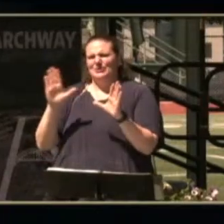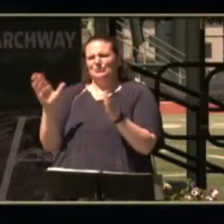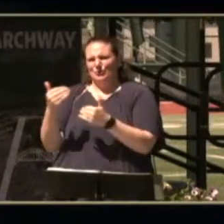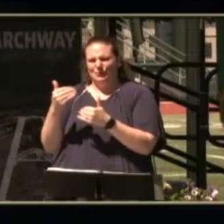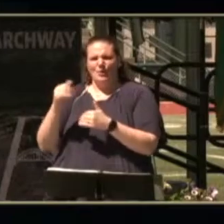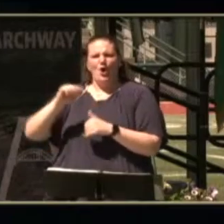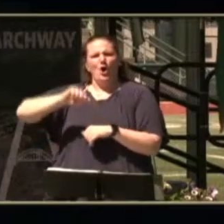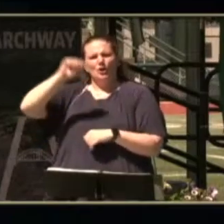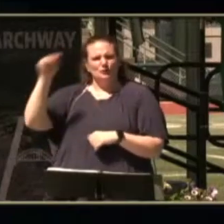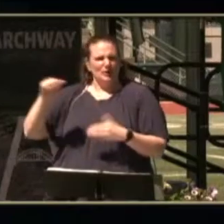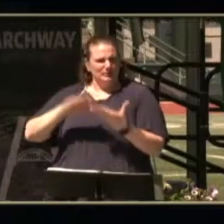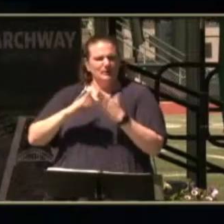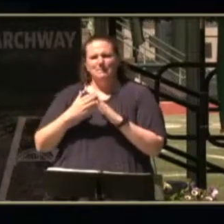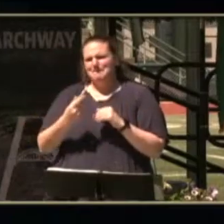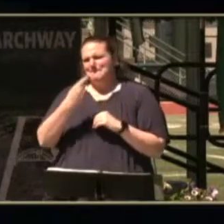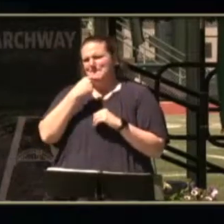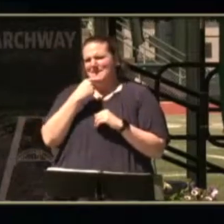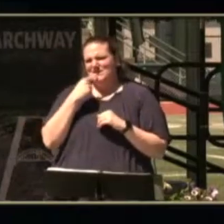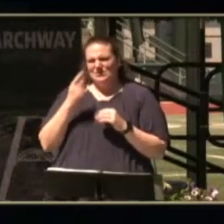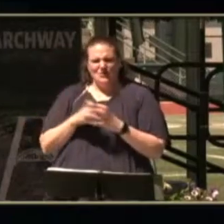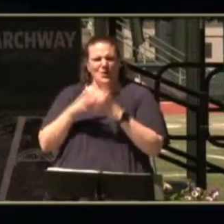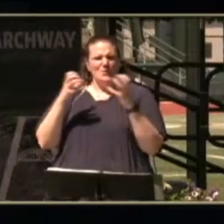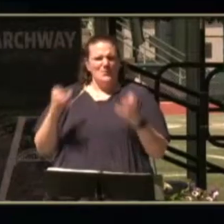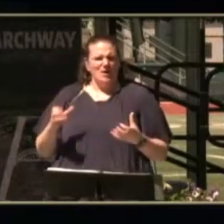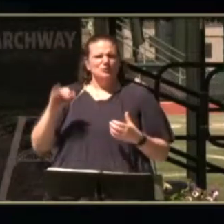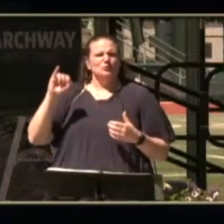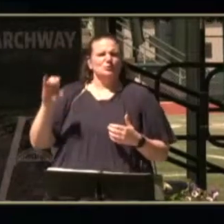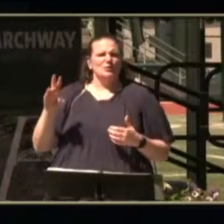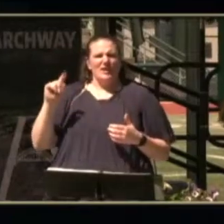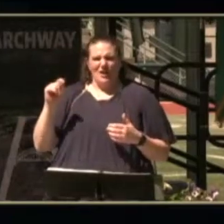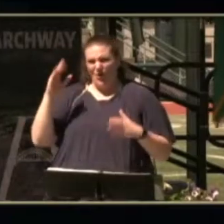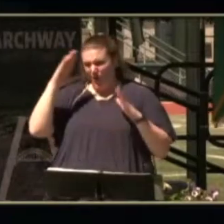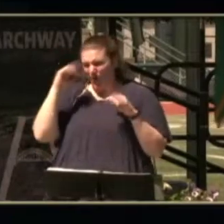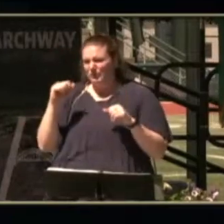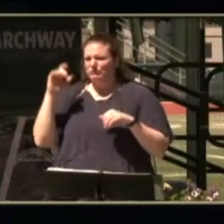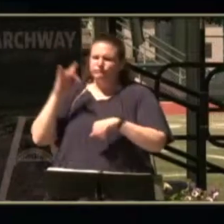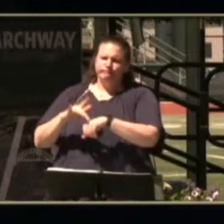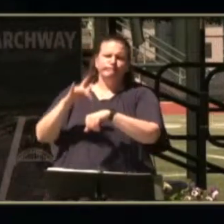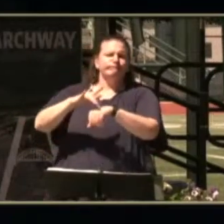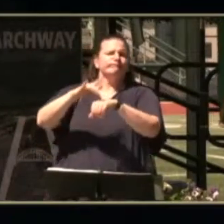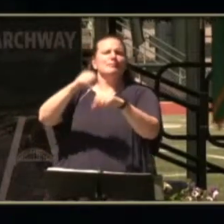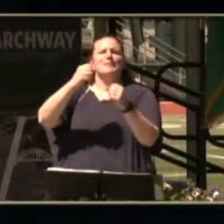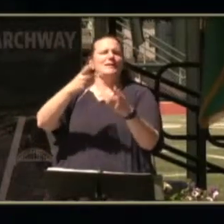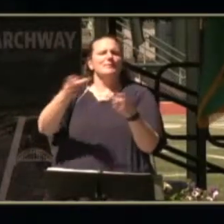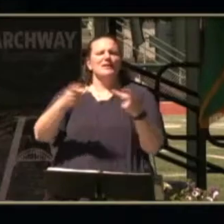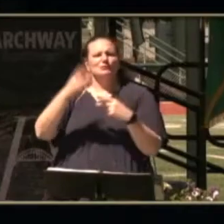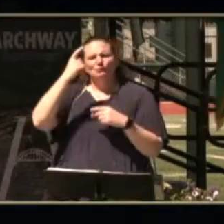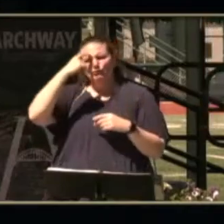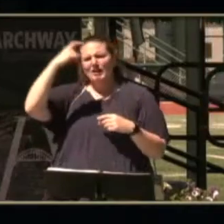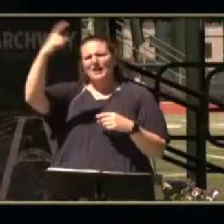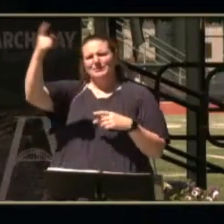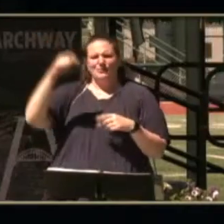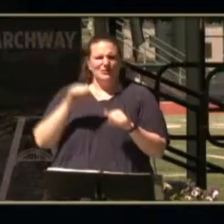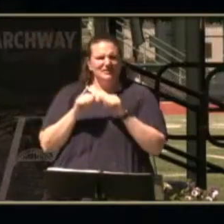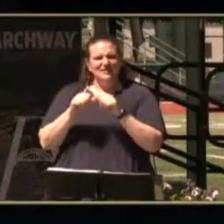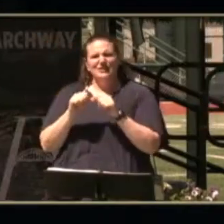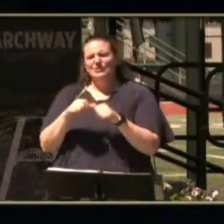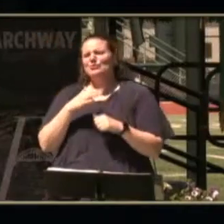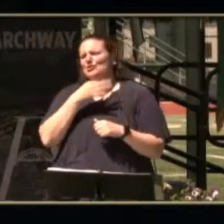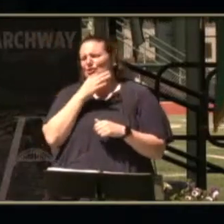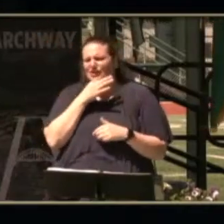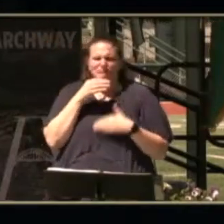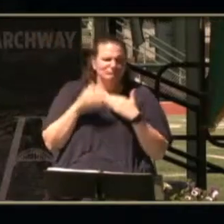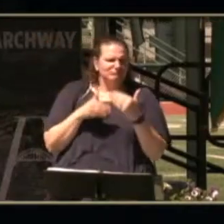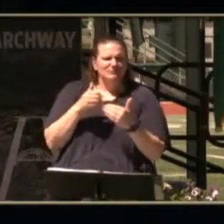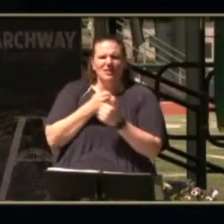community we will miss you so much juliet i hope you get to go to many of the places that you dream about and that you continue your curiosity